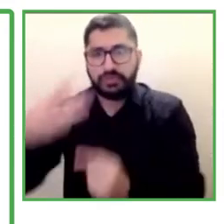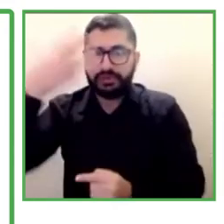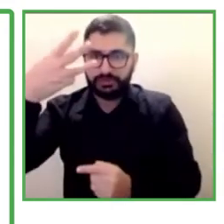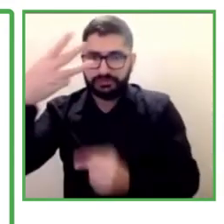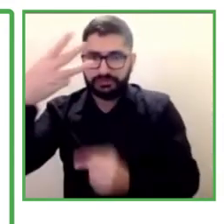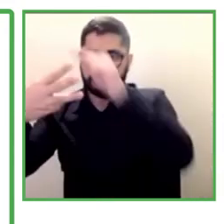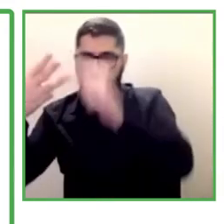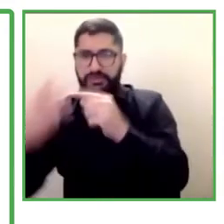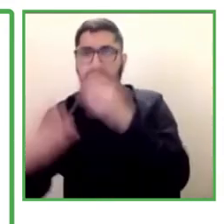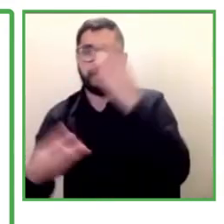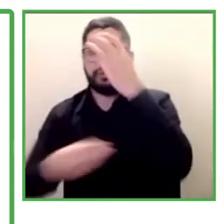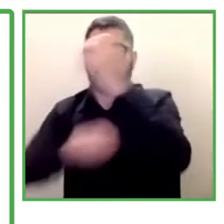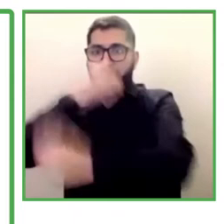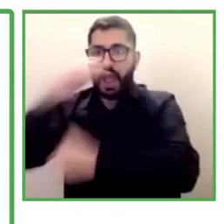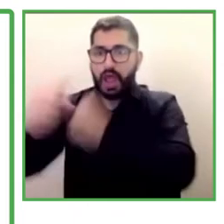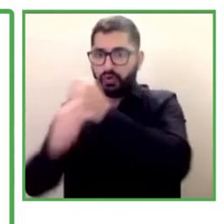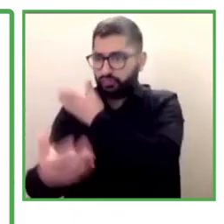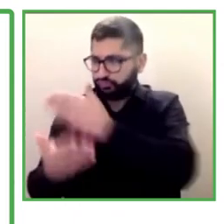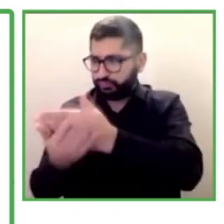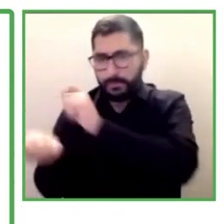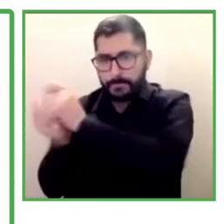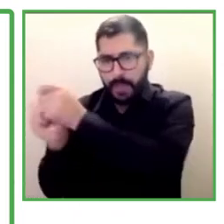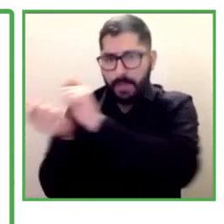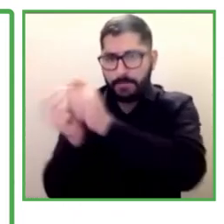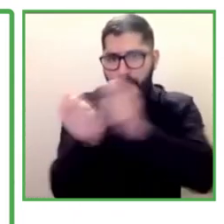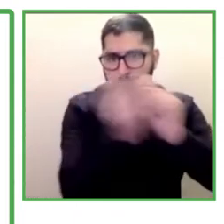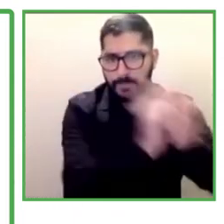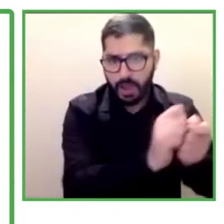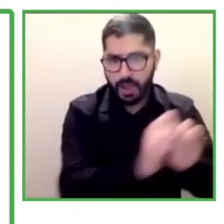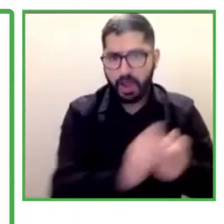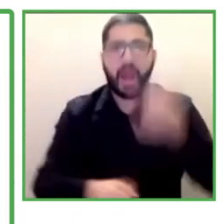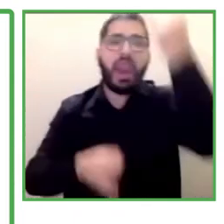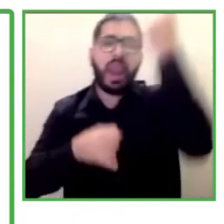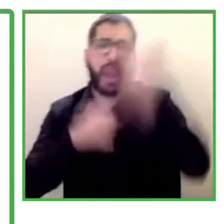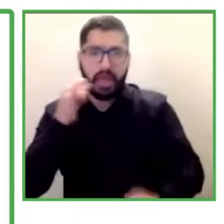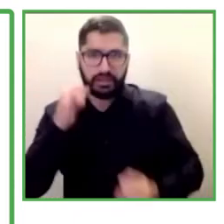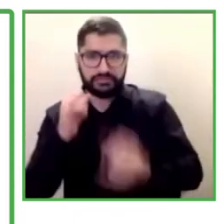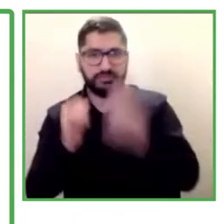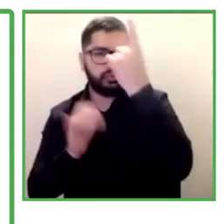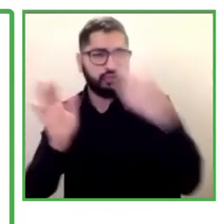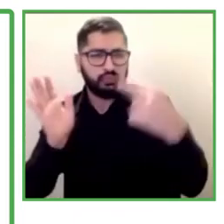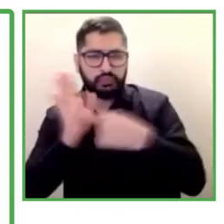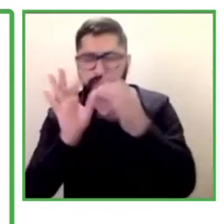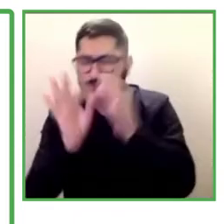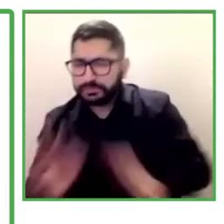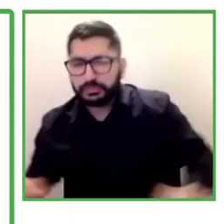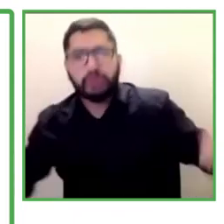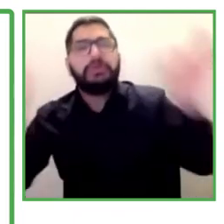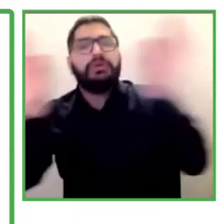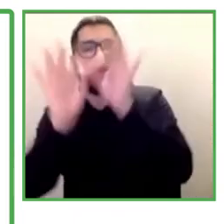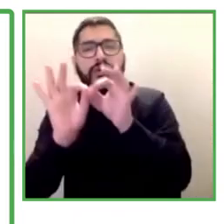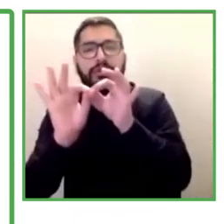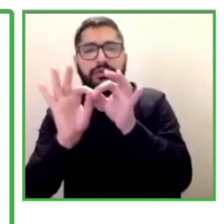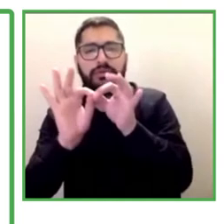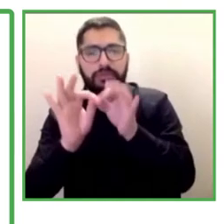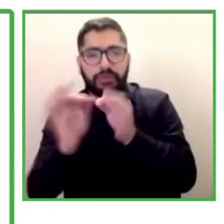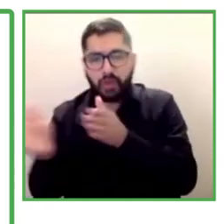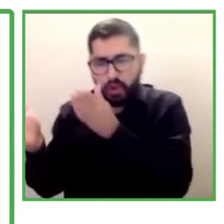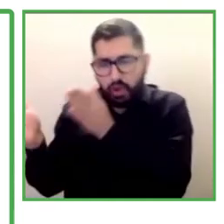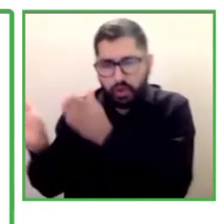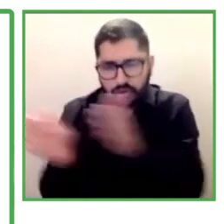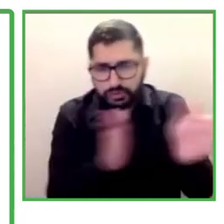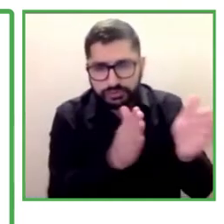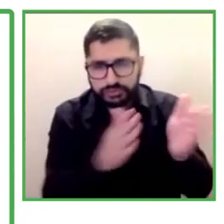carry out. And, well, finally, I think that one of the most important points, the critical points has been